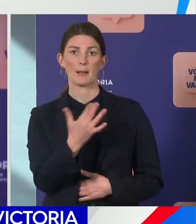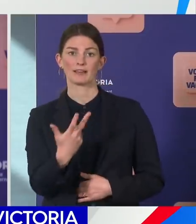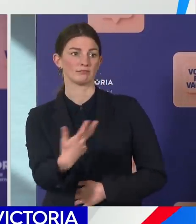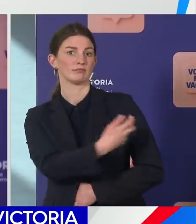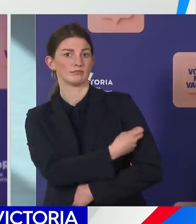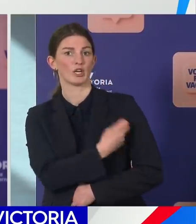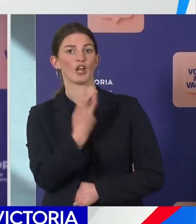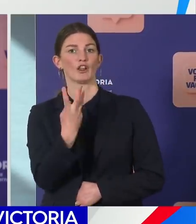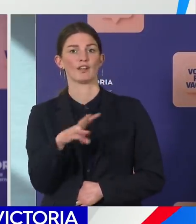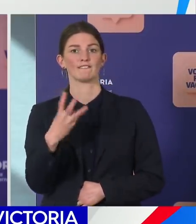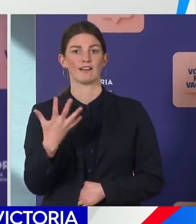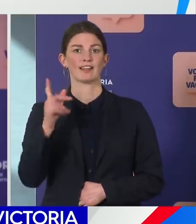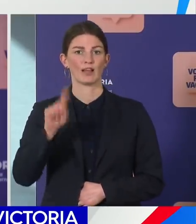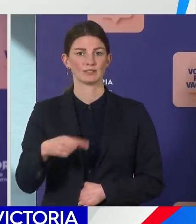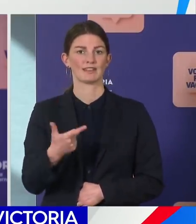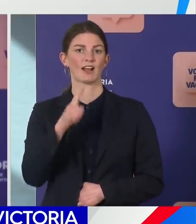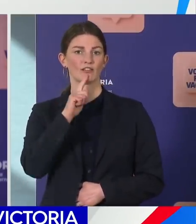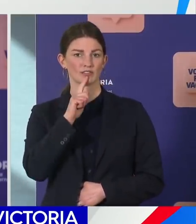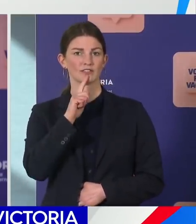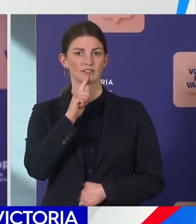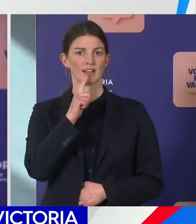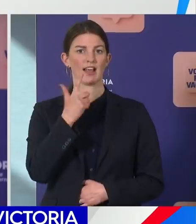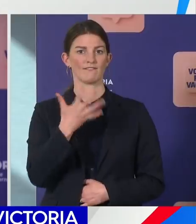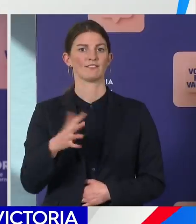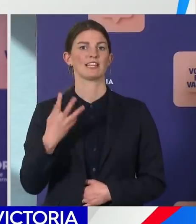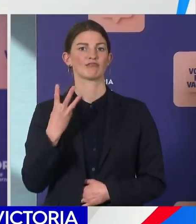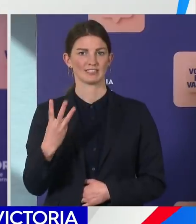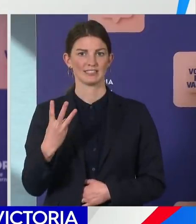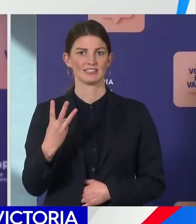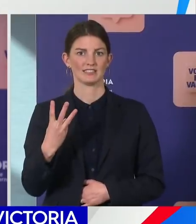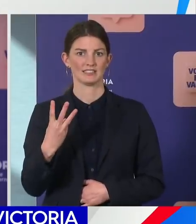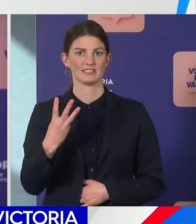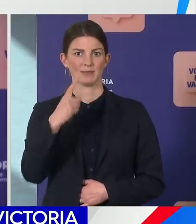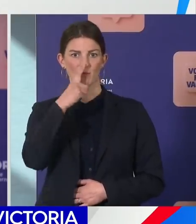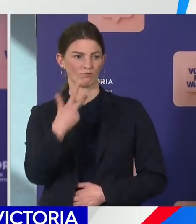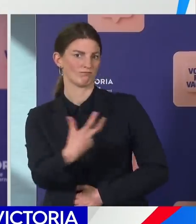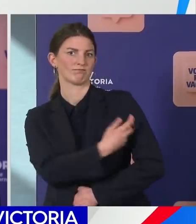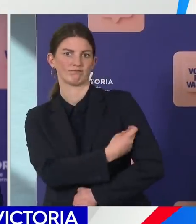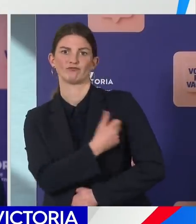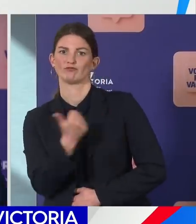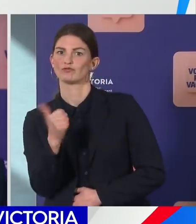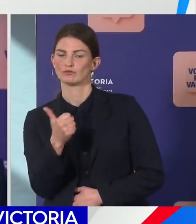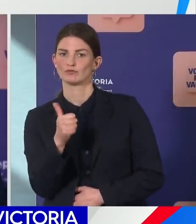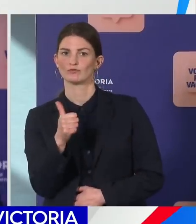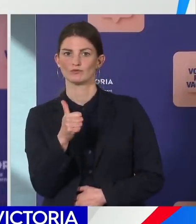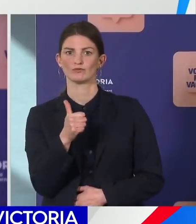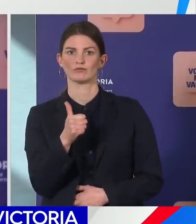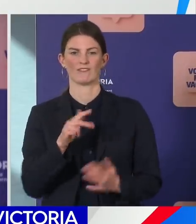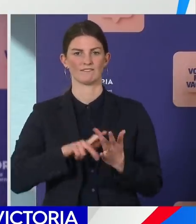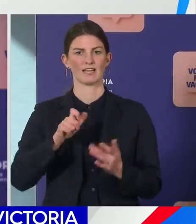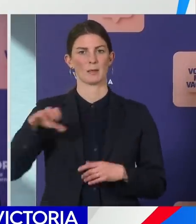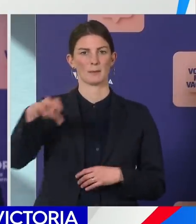,753 doses administered in our state-run clinics,